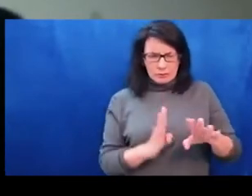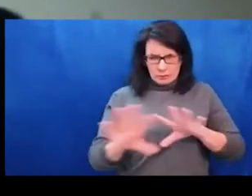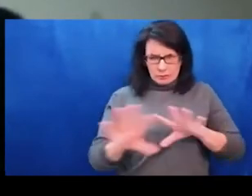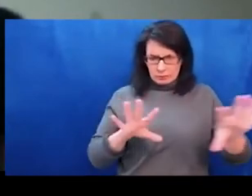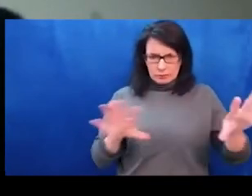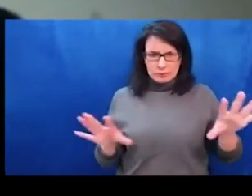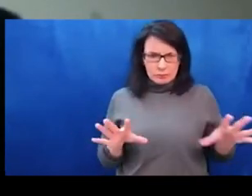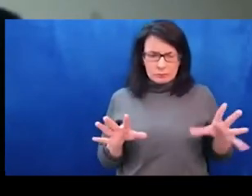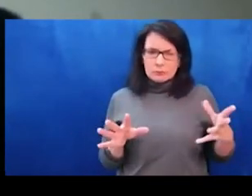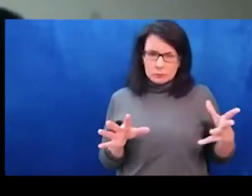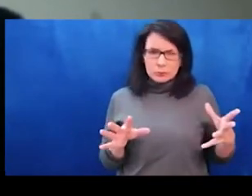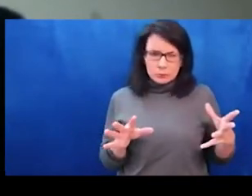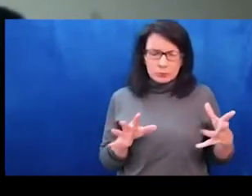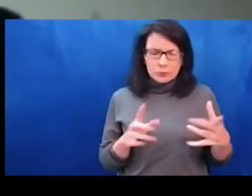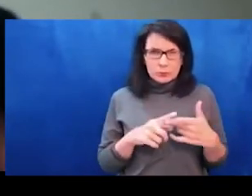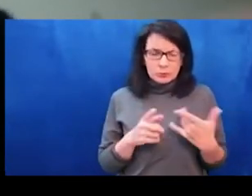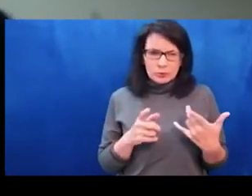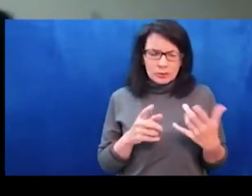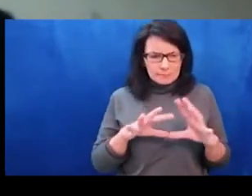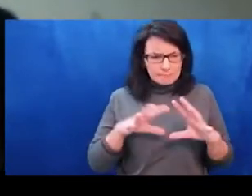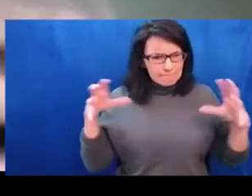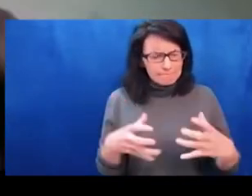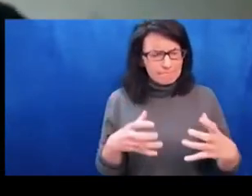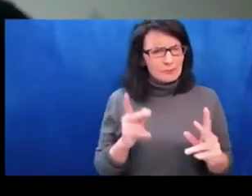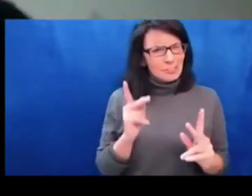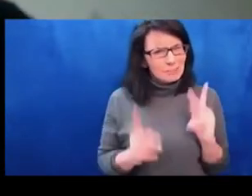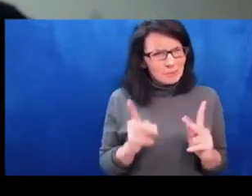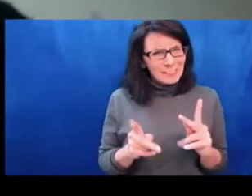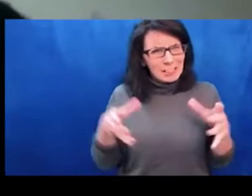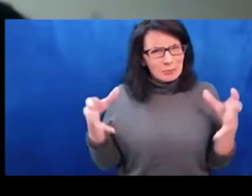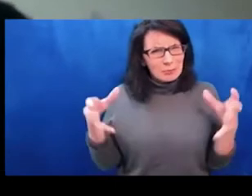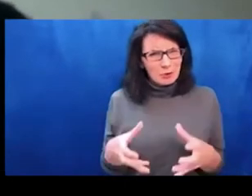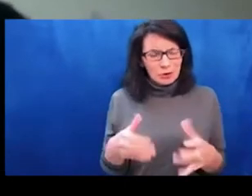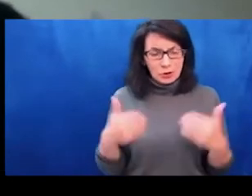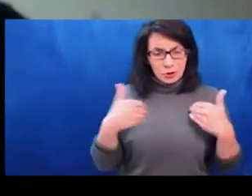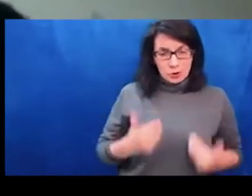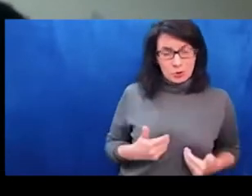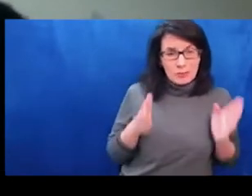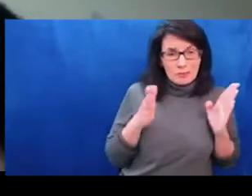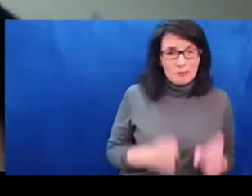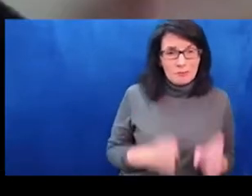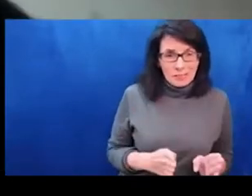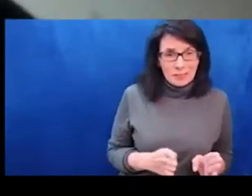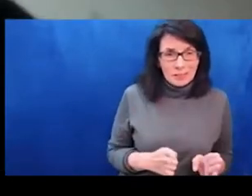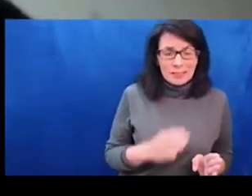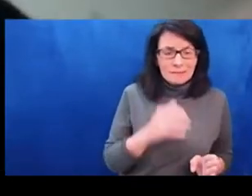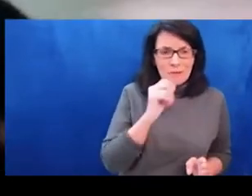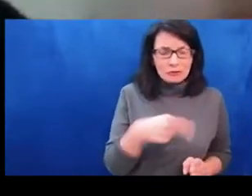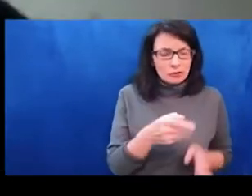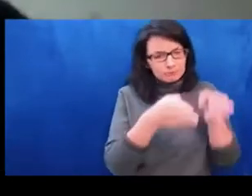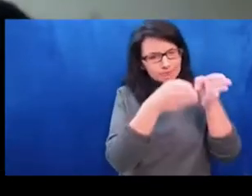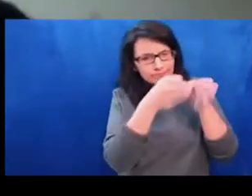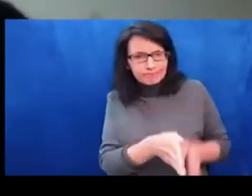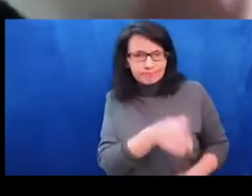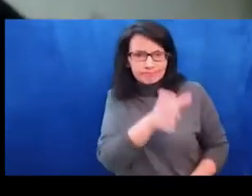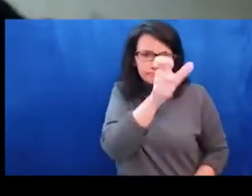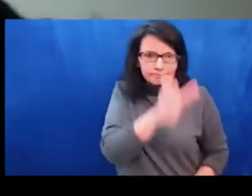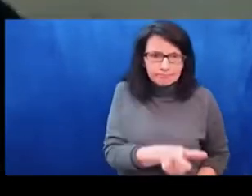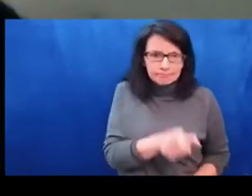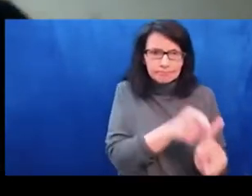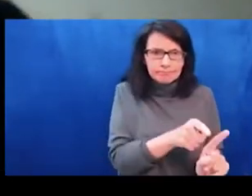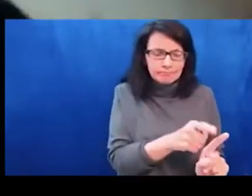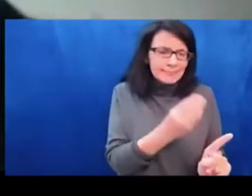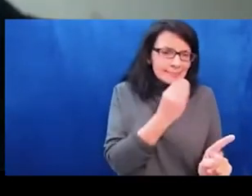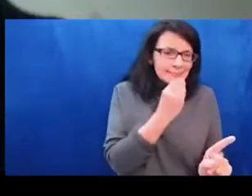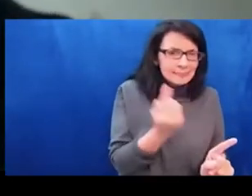And in an instant, these people who are my people are all over the place. They're all over the country. Some